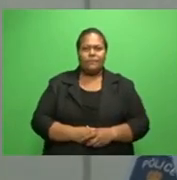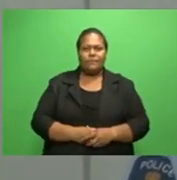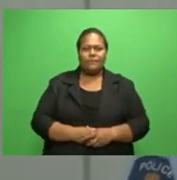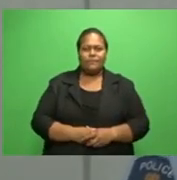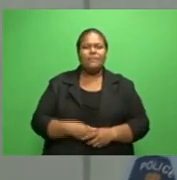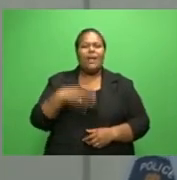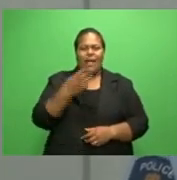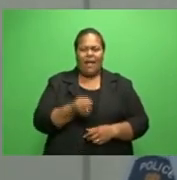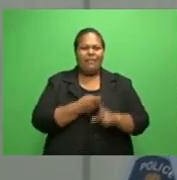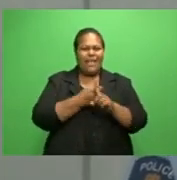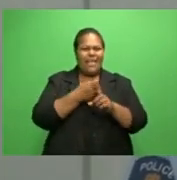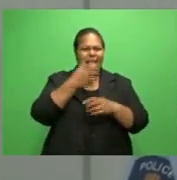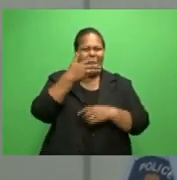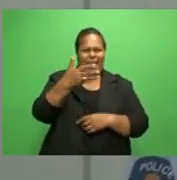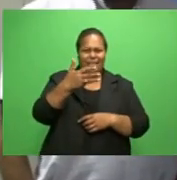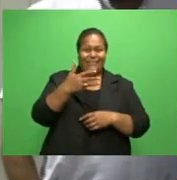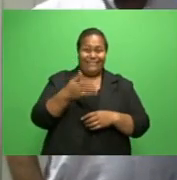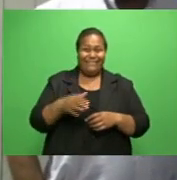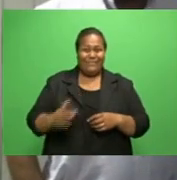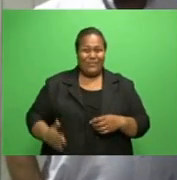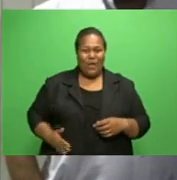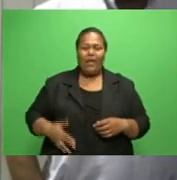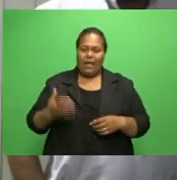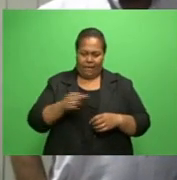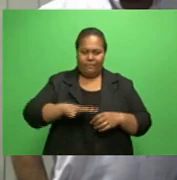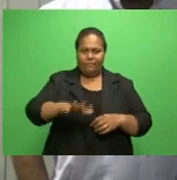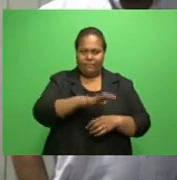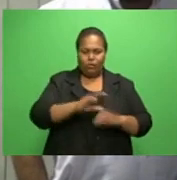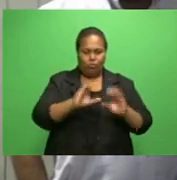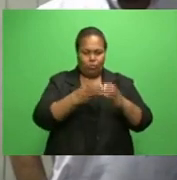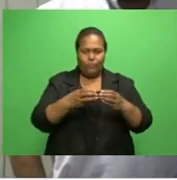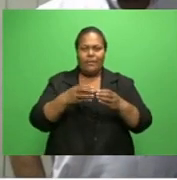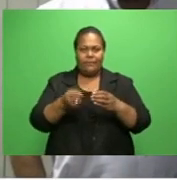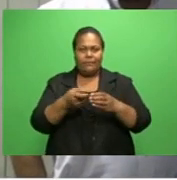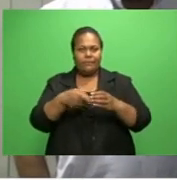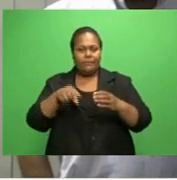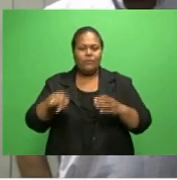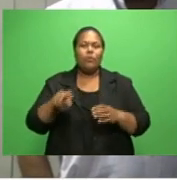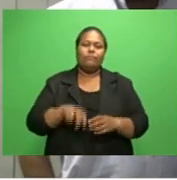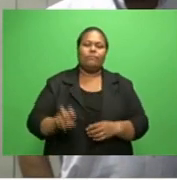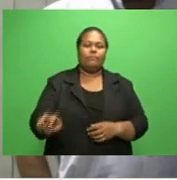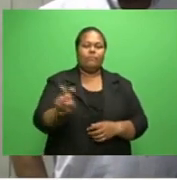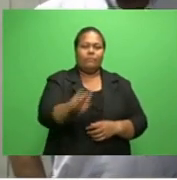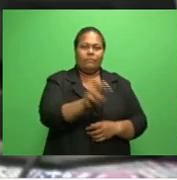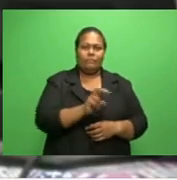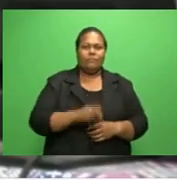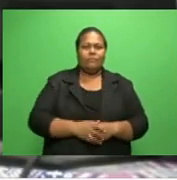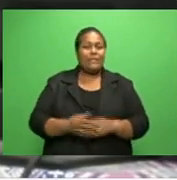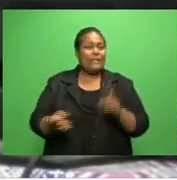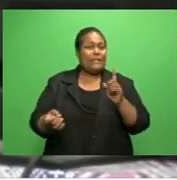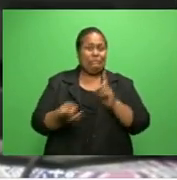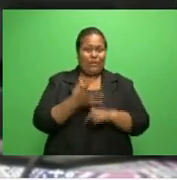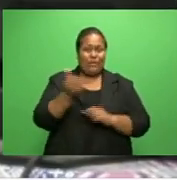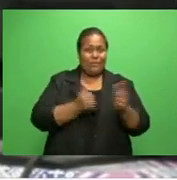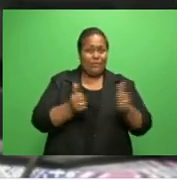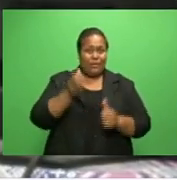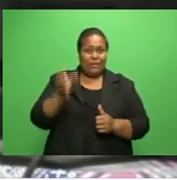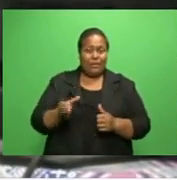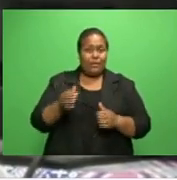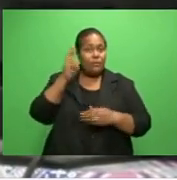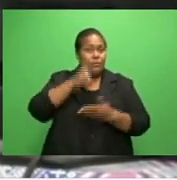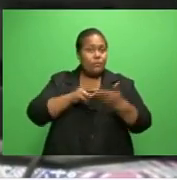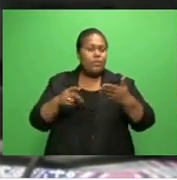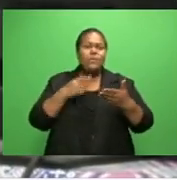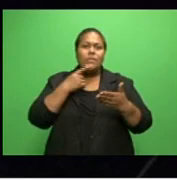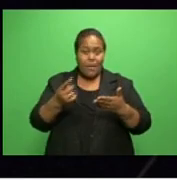that is posted there with a handler out there as well. Special Administrator Nausori, Oman Khan Patel, says the Chamber of Commerce will